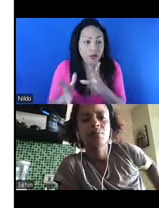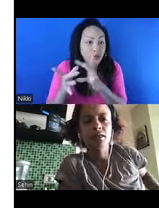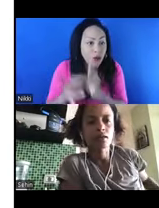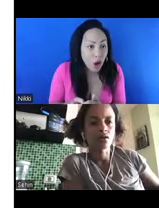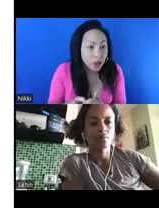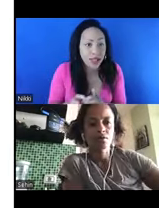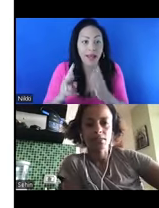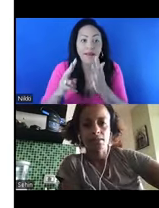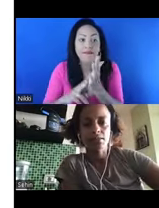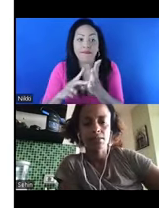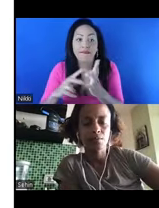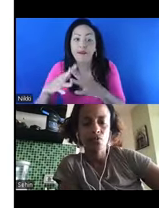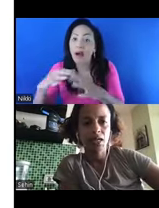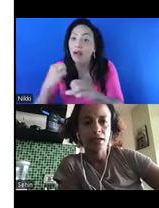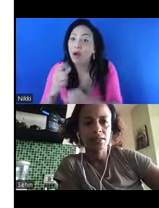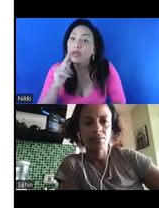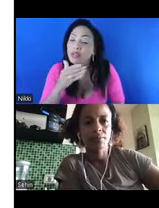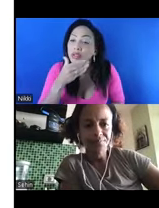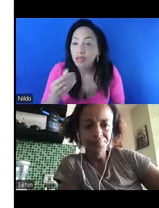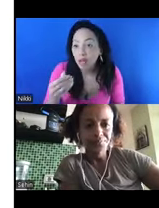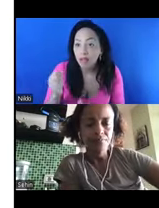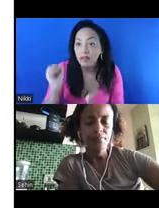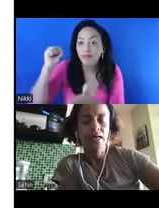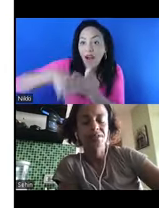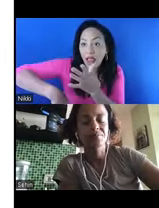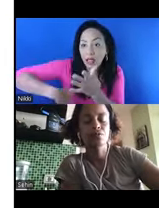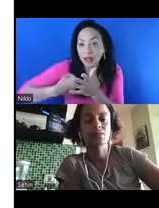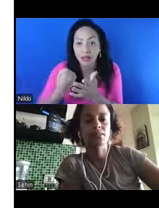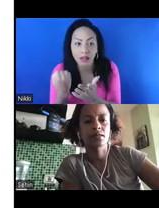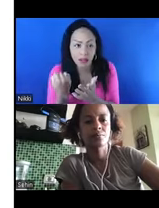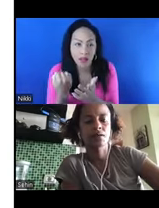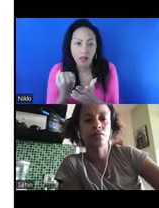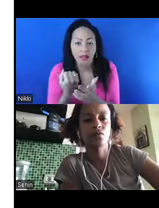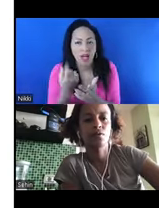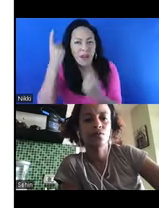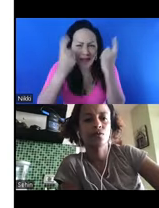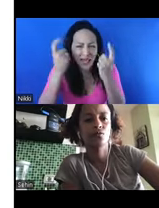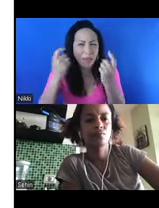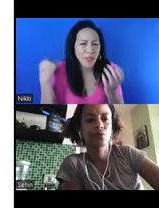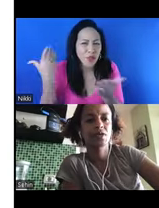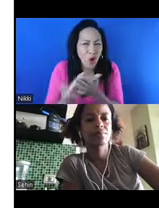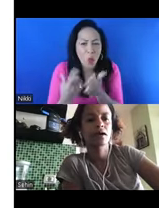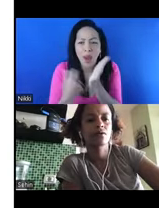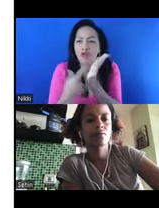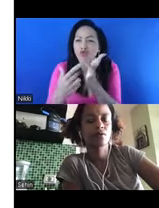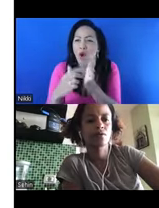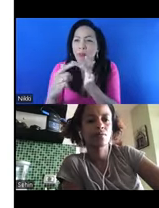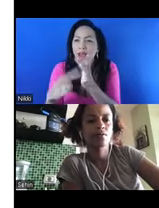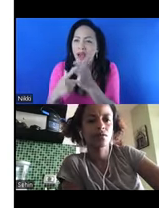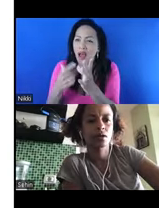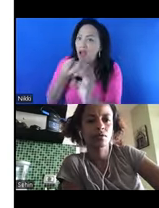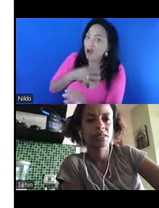sector, I've been thinking a lot about this since Romina asked me to present a few weeks back or